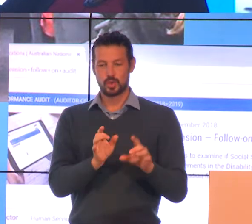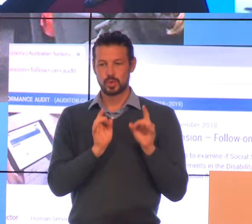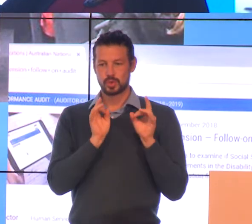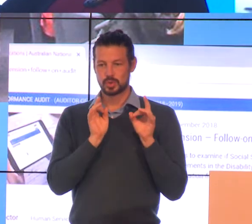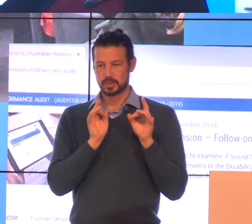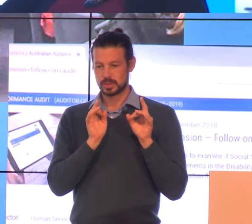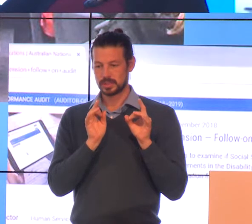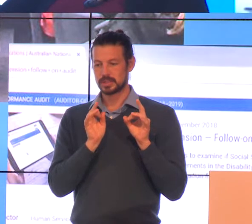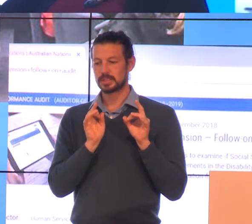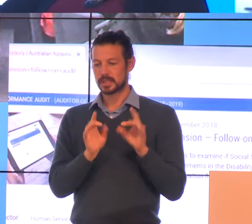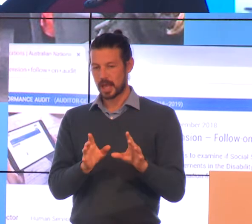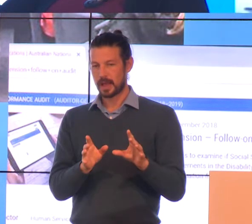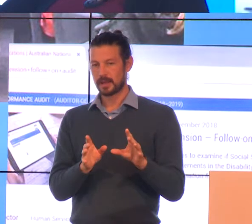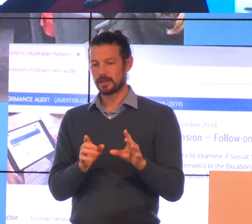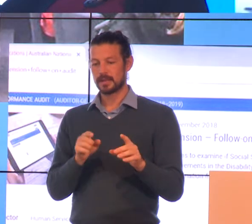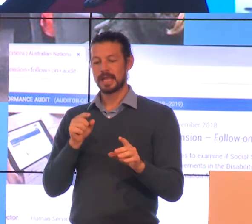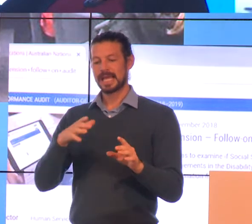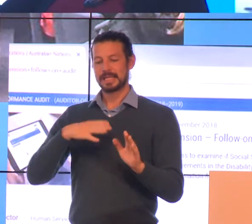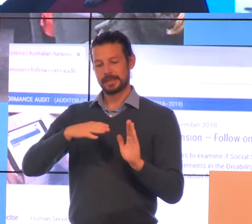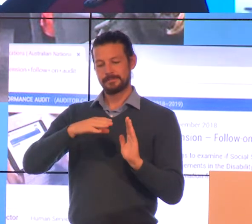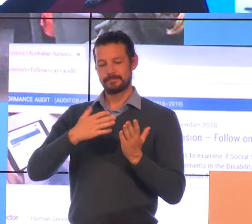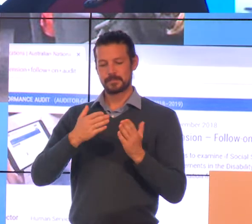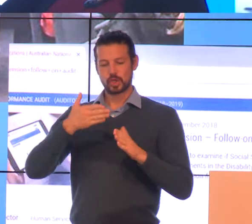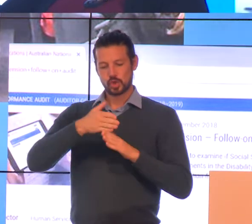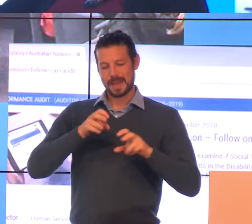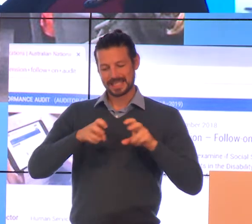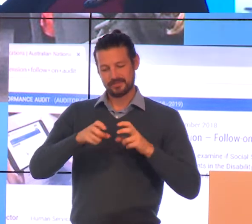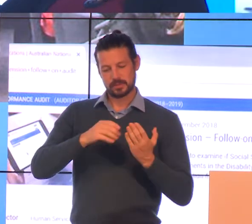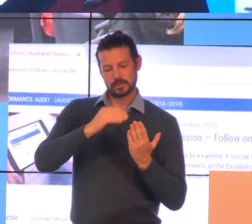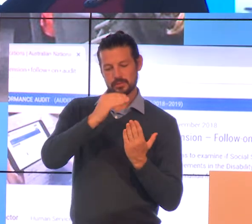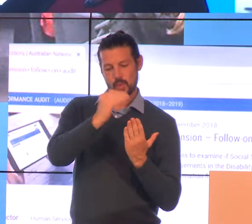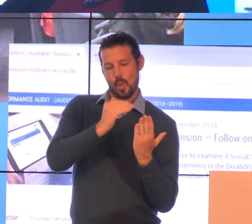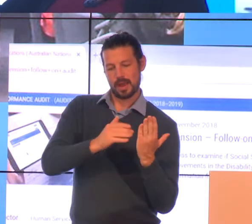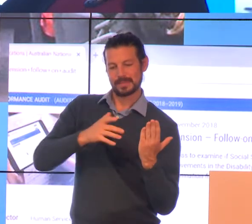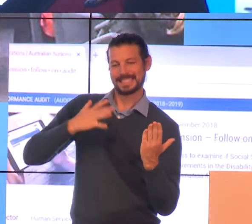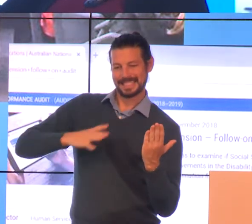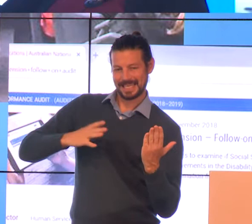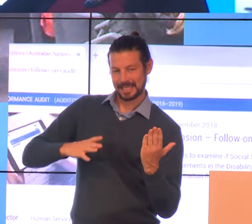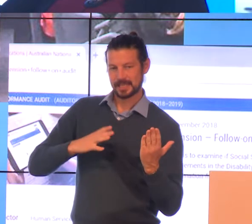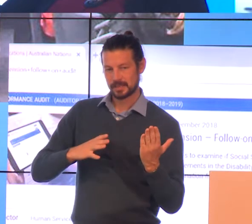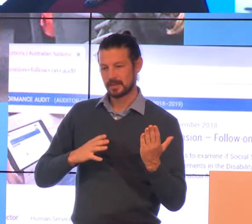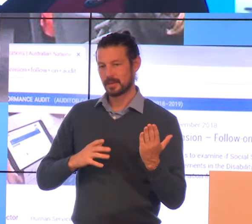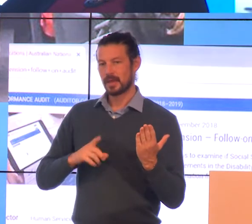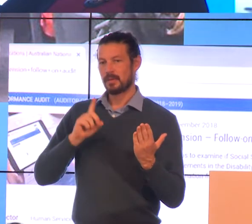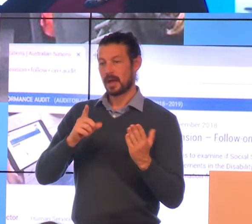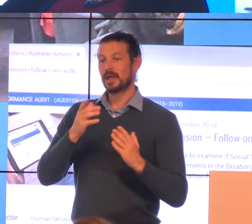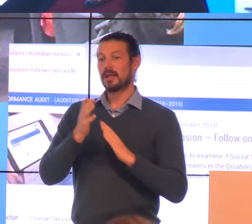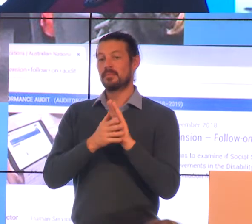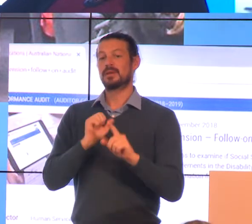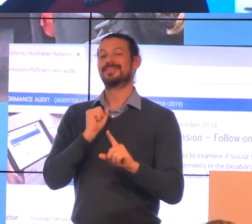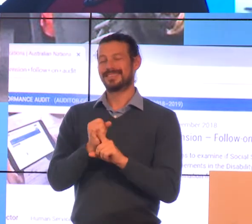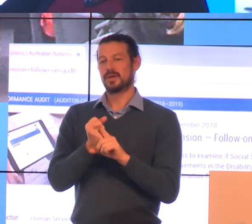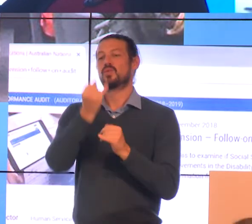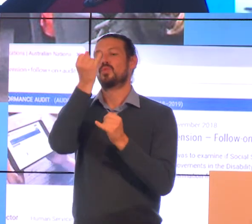being required to meet job activity requirements who having to do that is actually exacerbating their